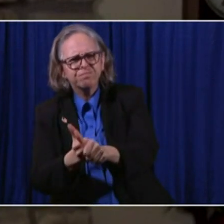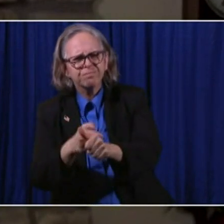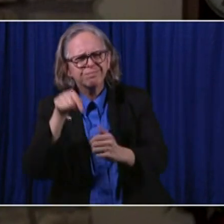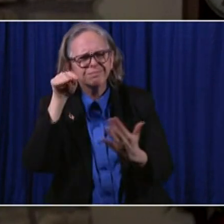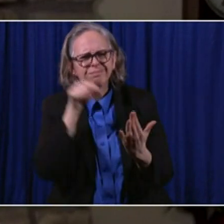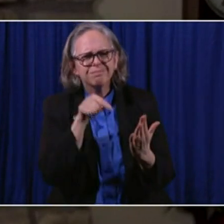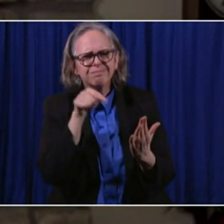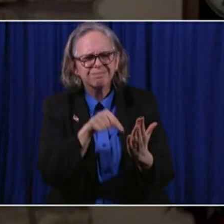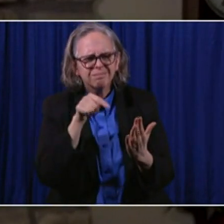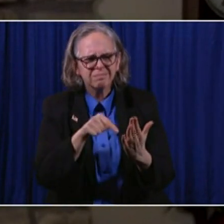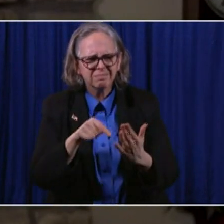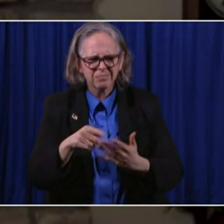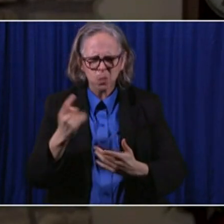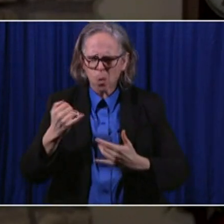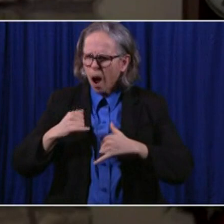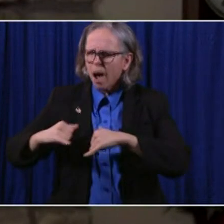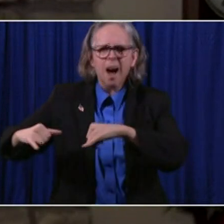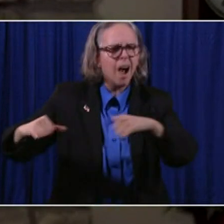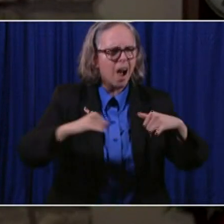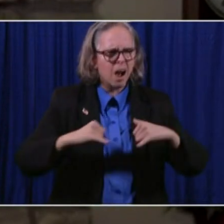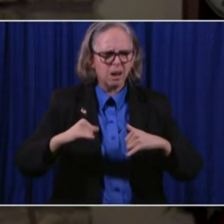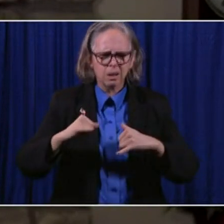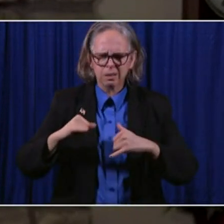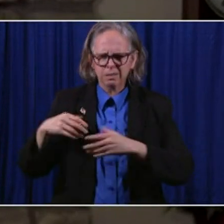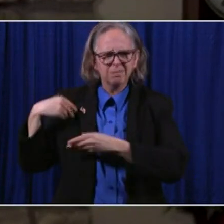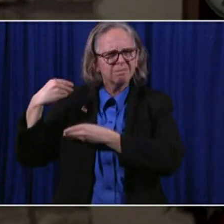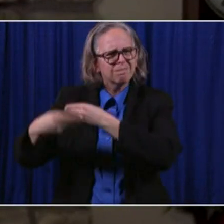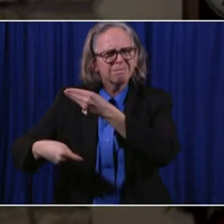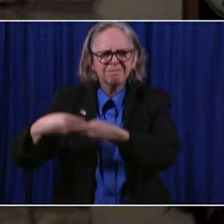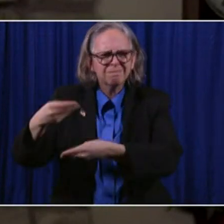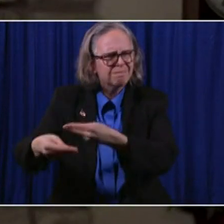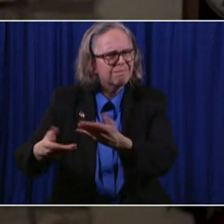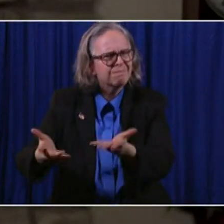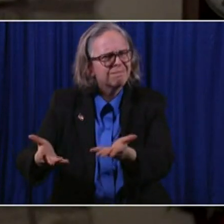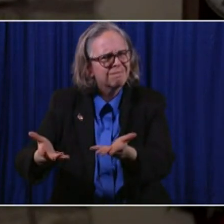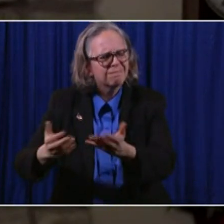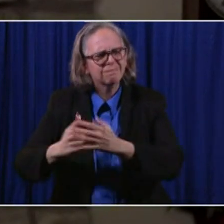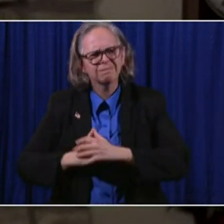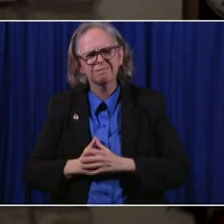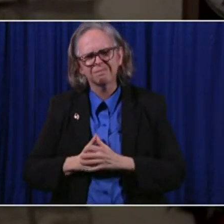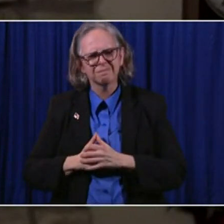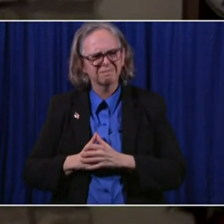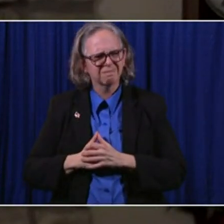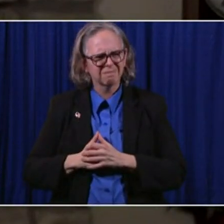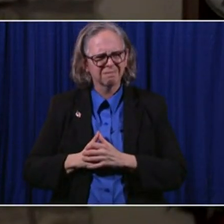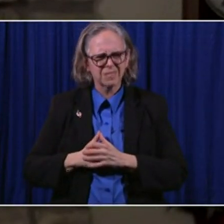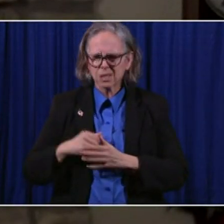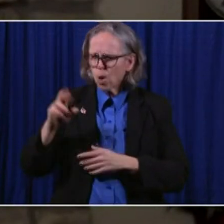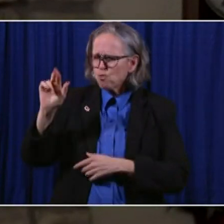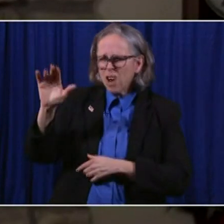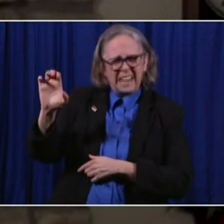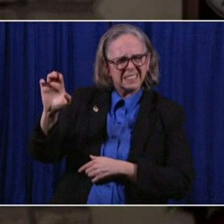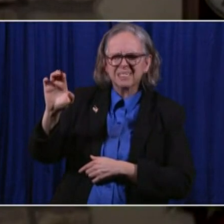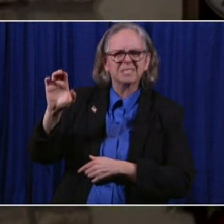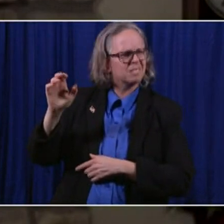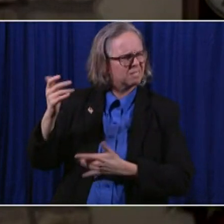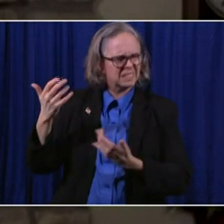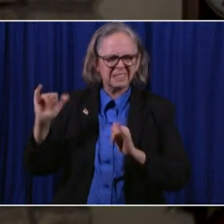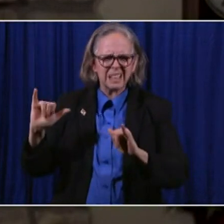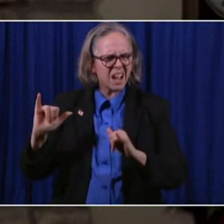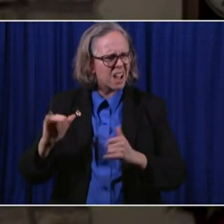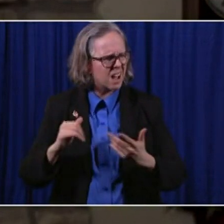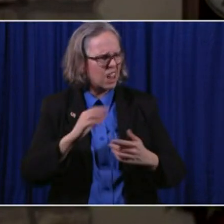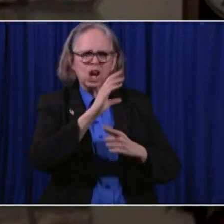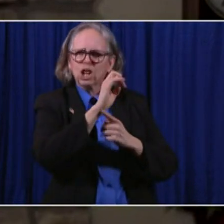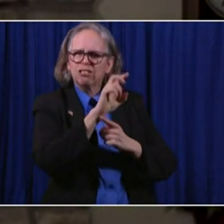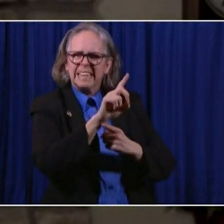not a common ancestry for all of us, not a common creed, not a common race,